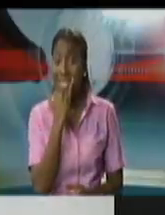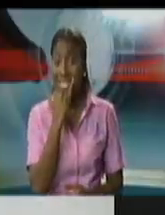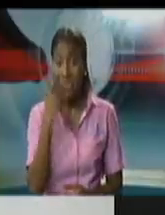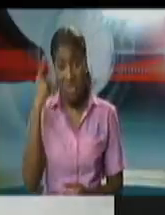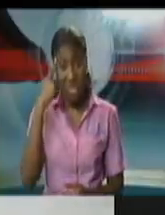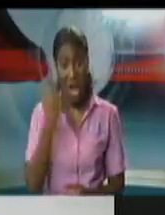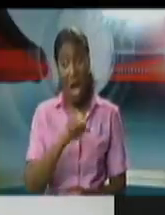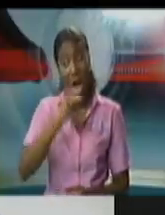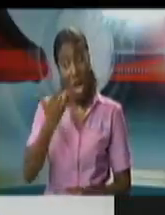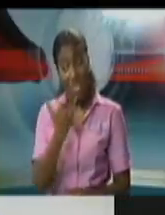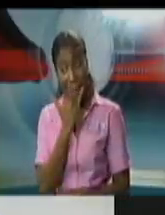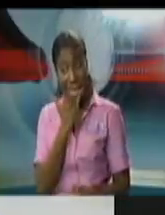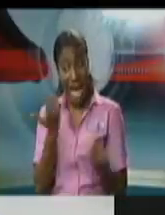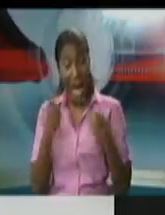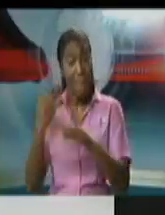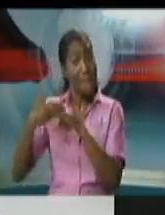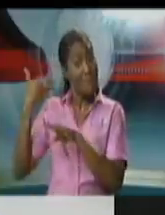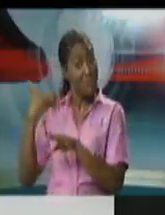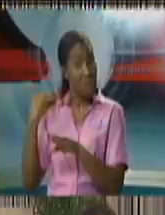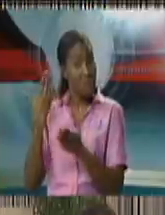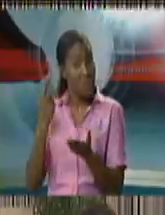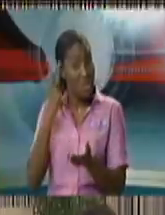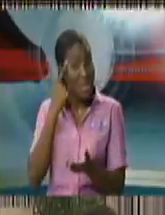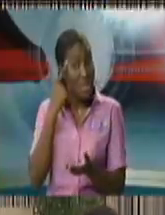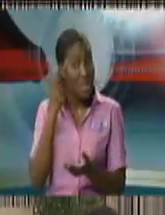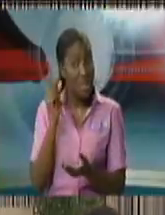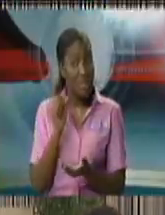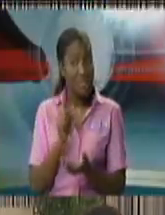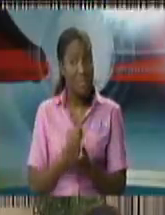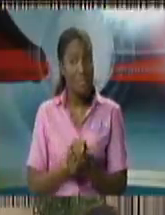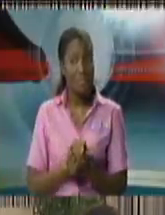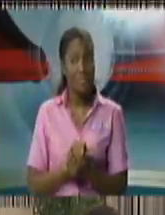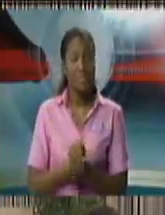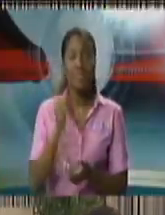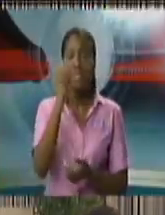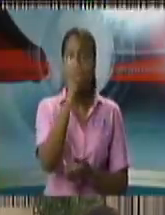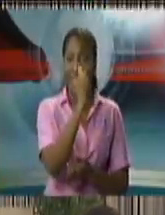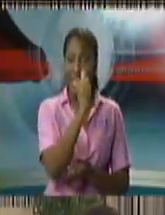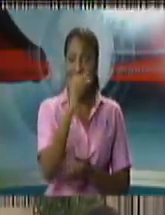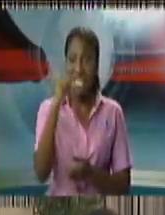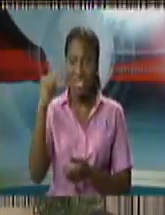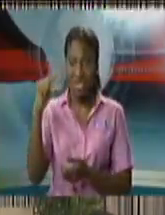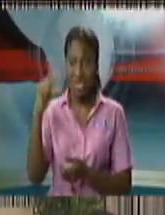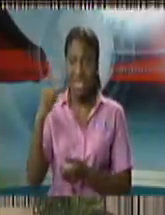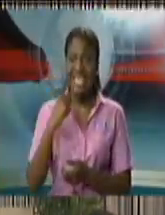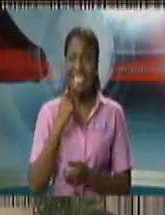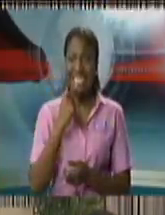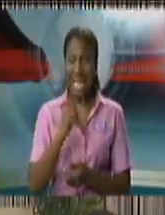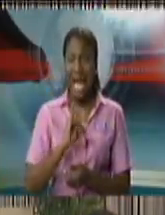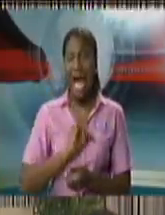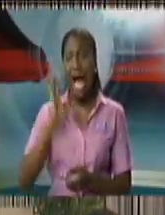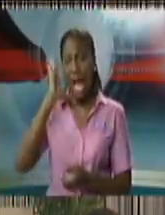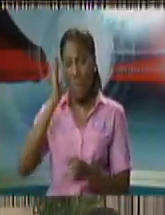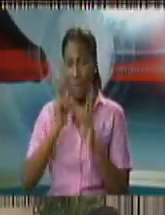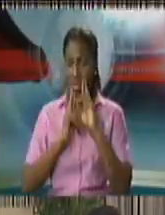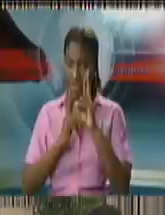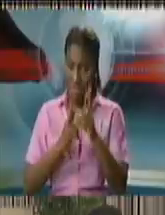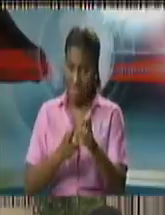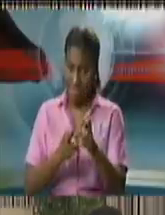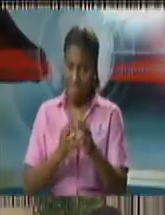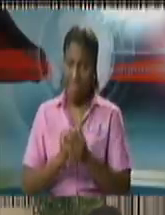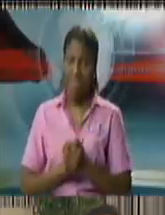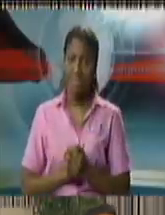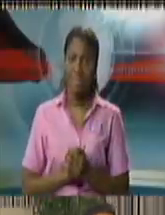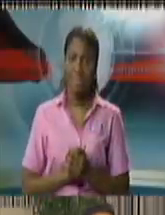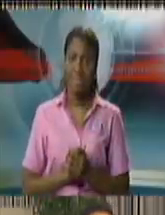um respectfully i'll take that question um seeing that i settled the affidavit for the chief medical officer this was what i was referring